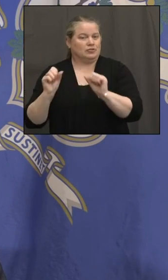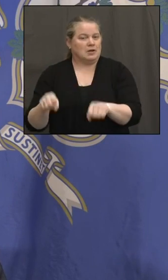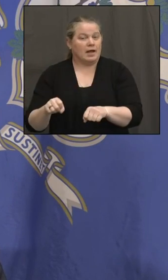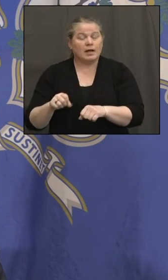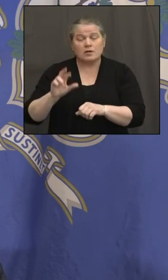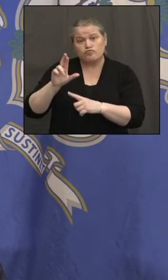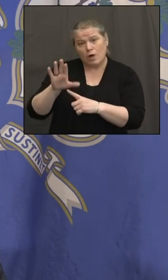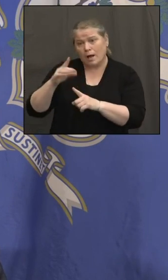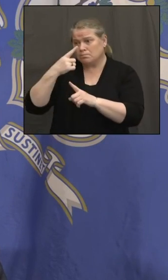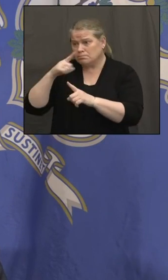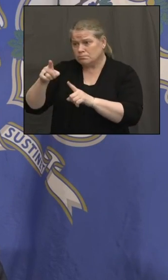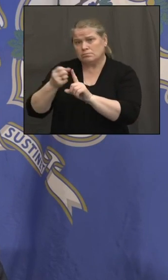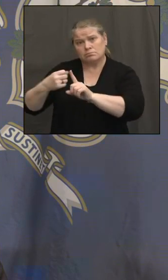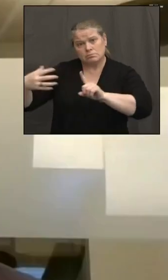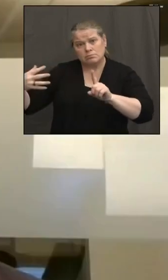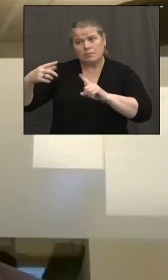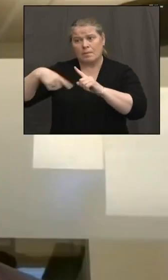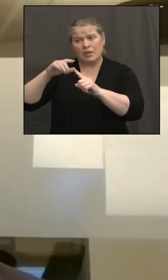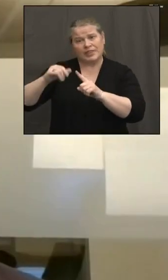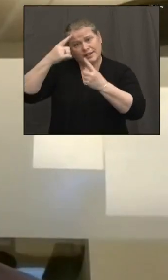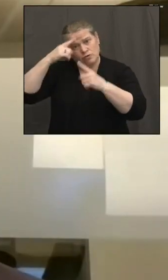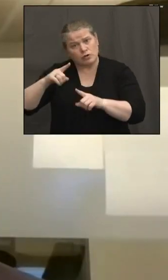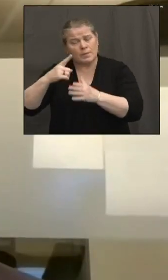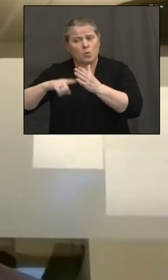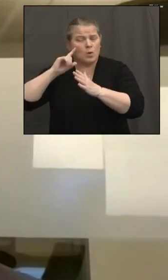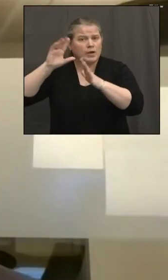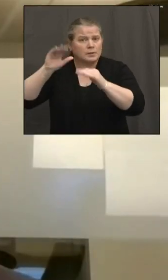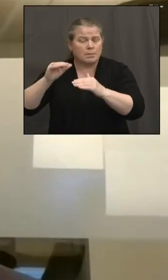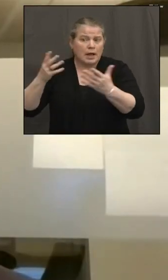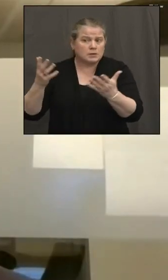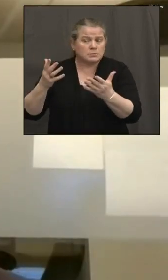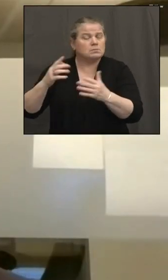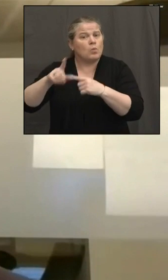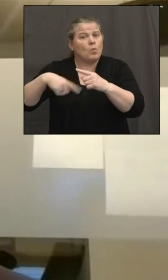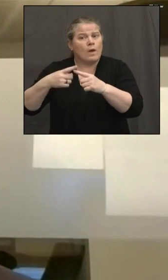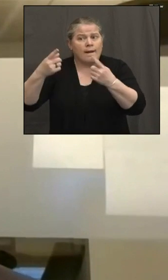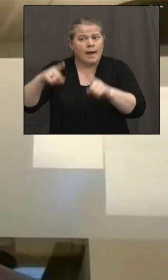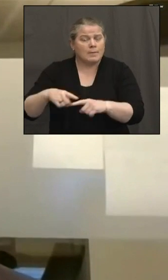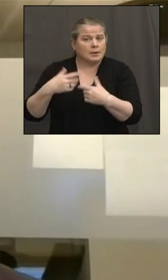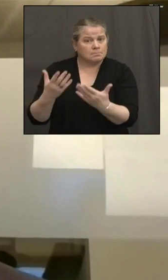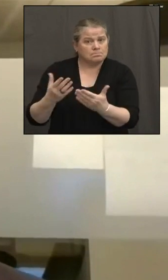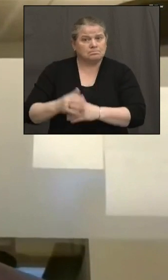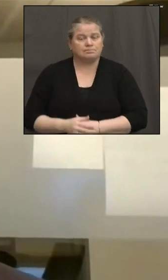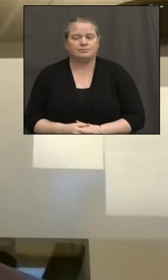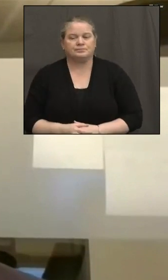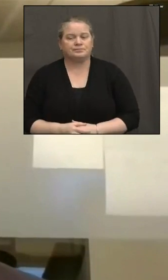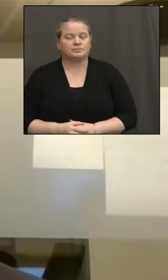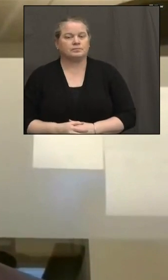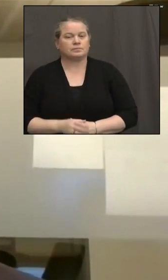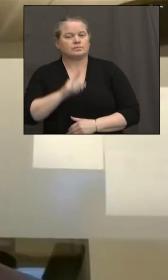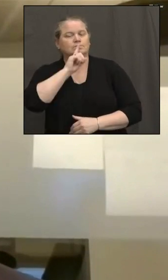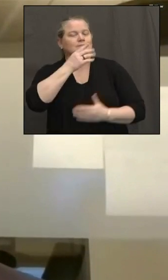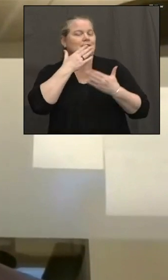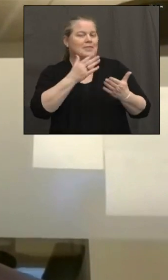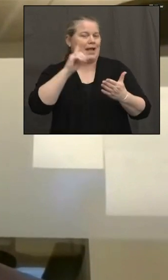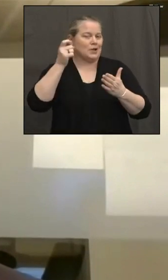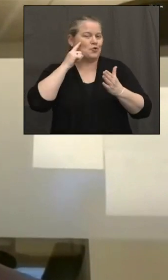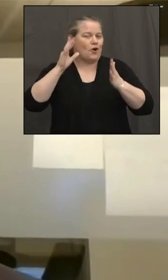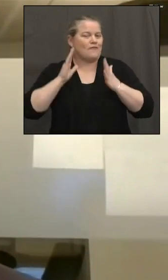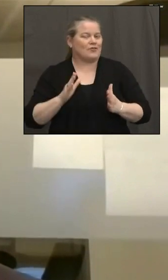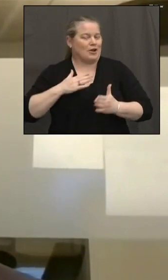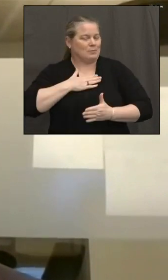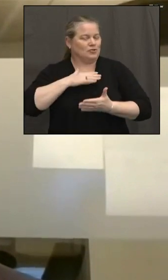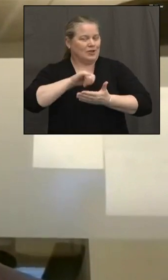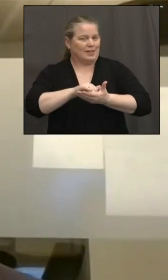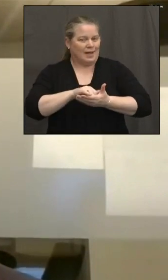can expect to see and when? Absolutely. Thank you very much, Governor Lamont. I appreciate it. I know when you and I first